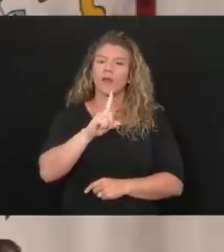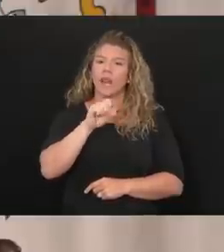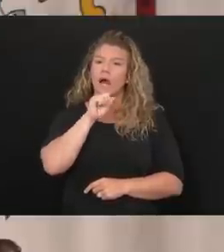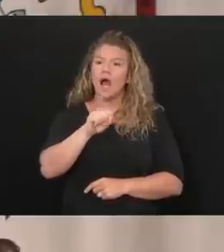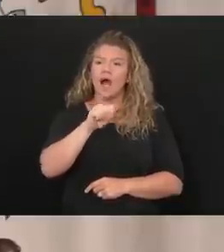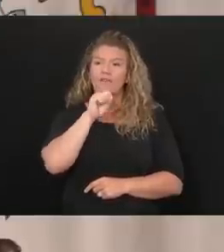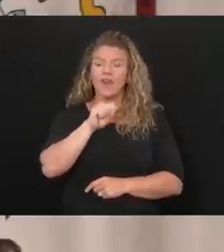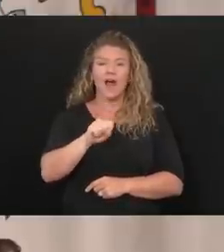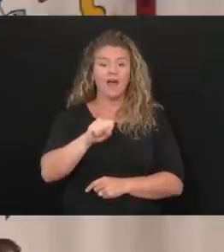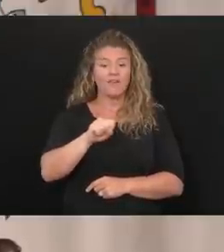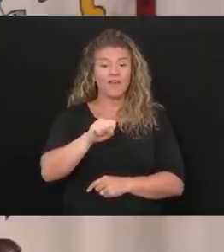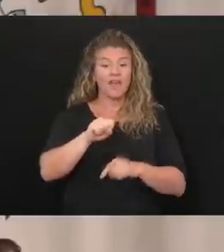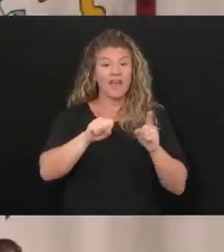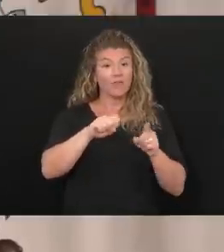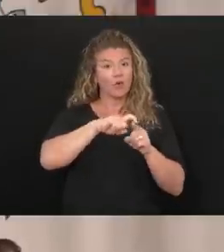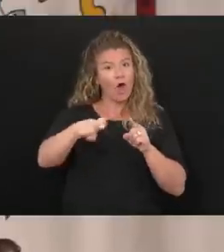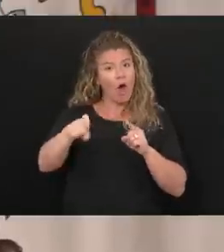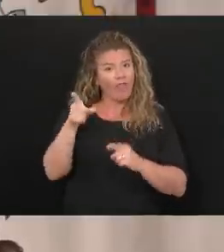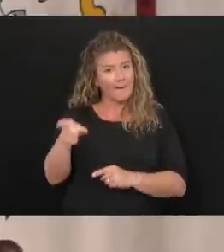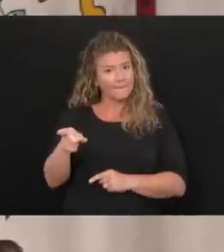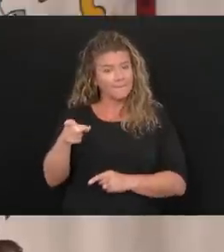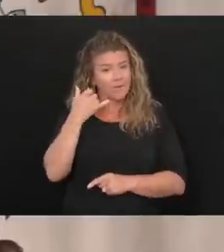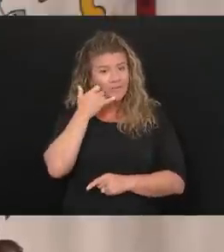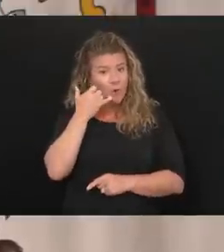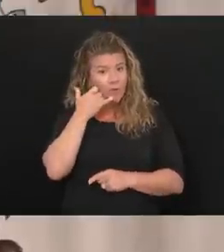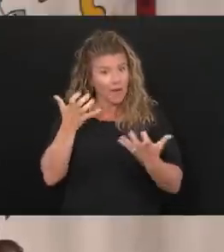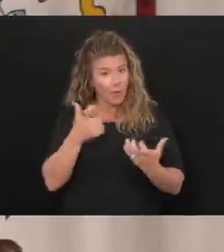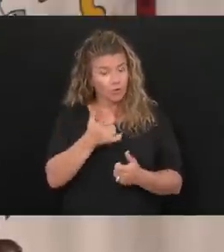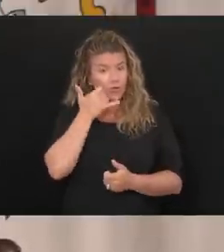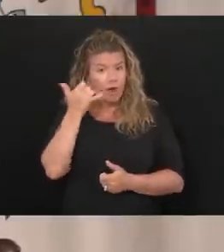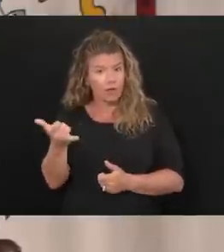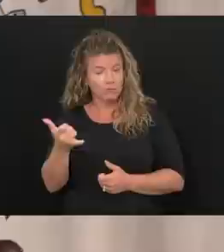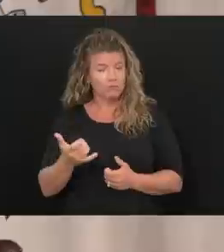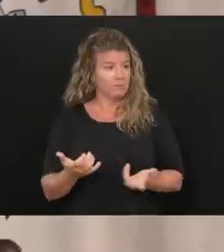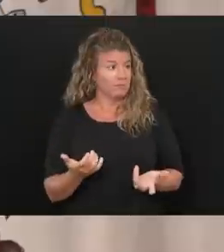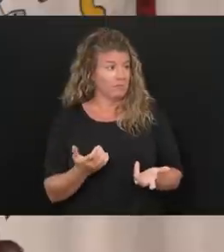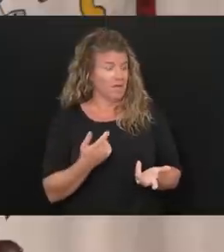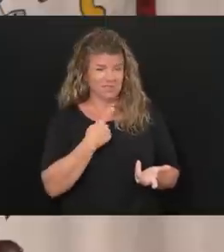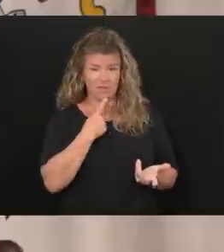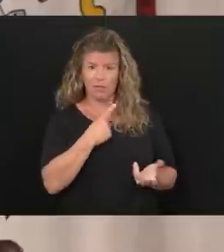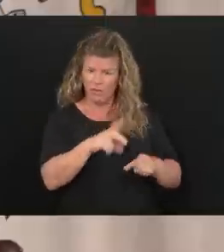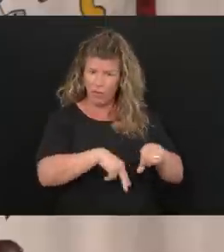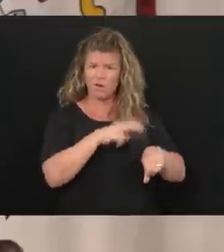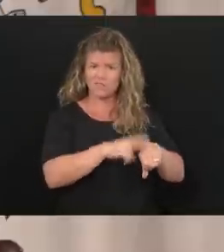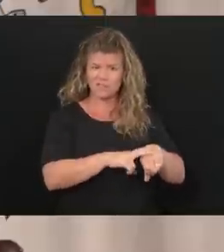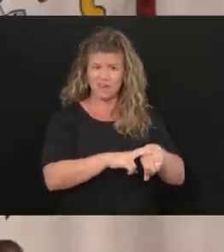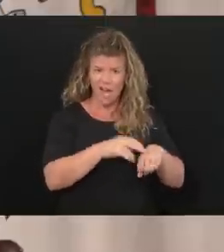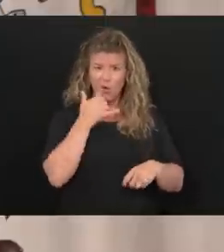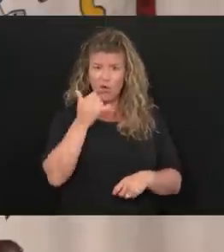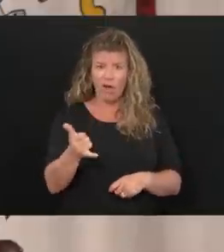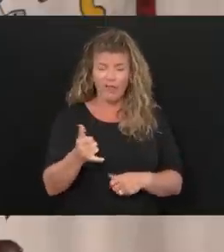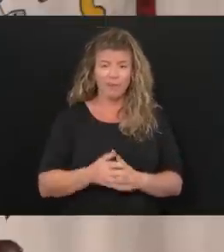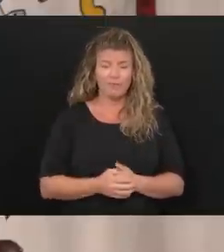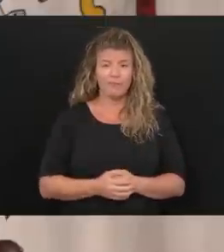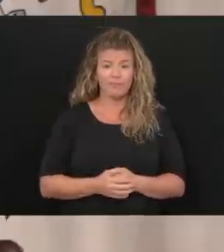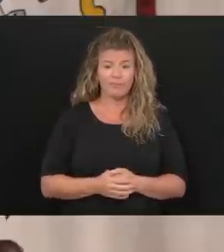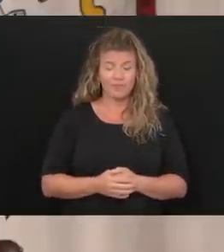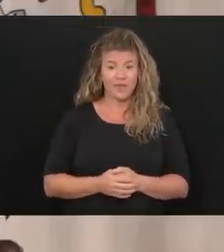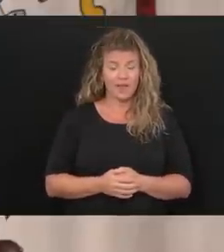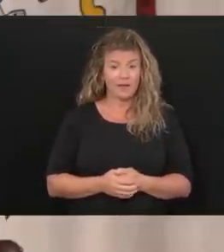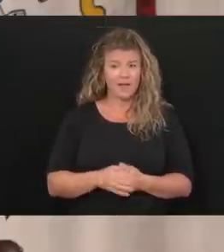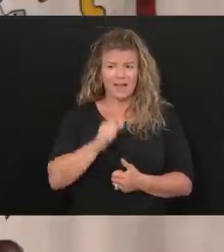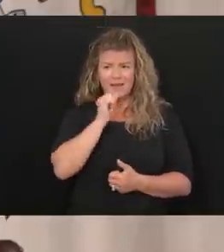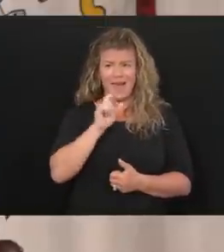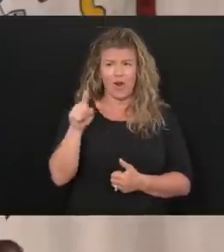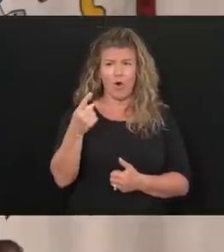could call him on the phone. Well, I said, well, of course I'll call, you know, and not only will I